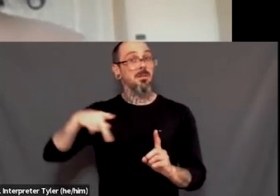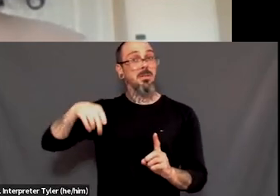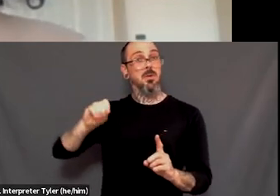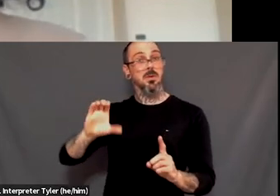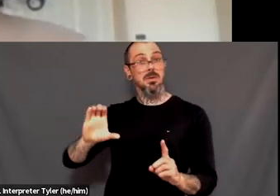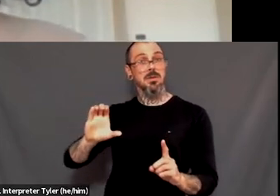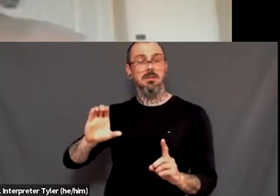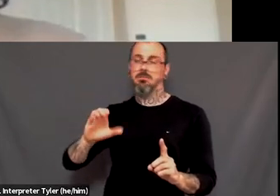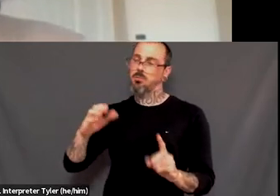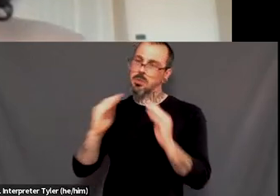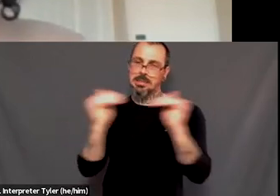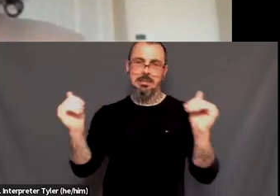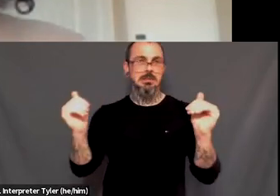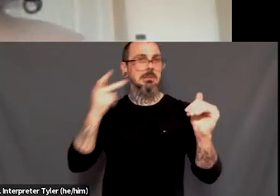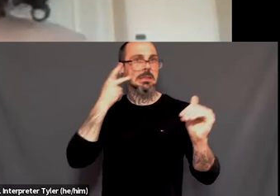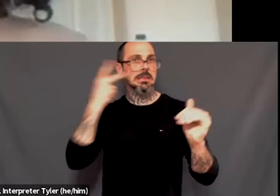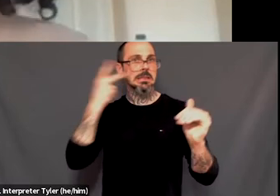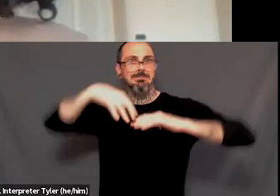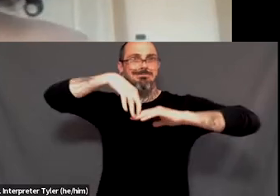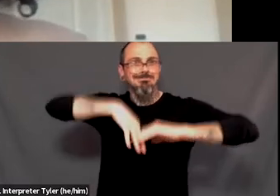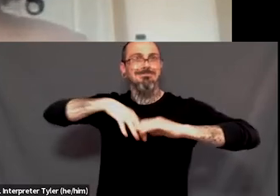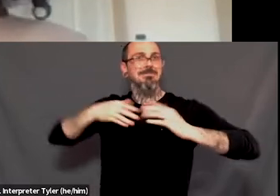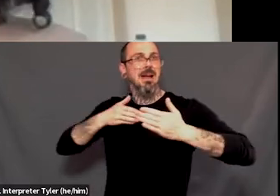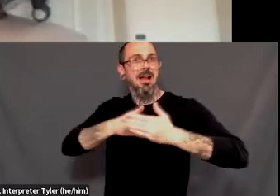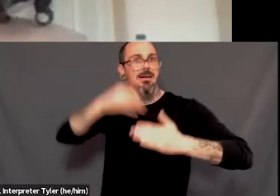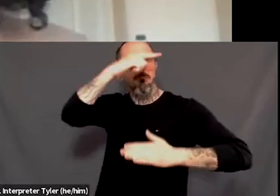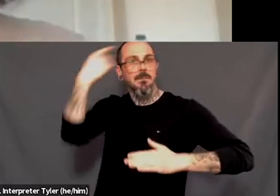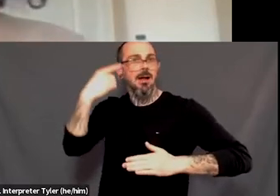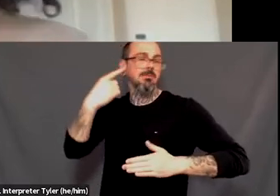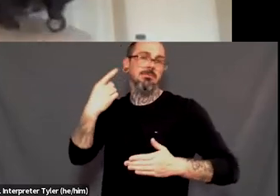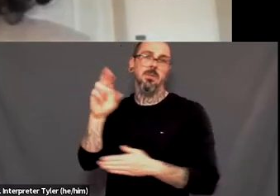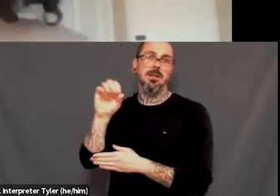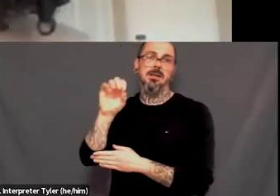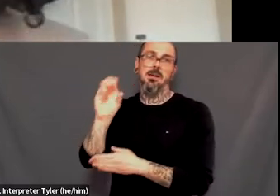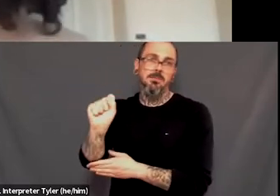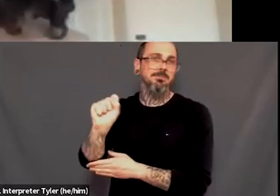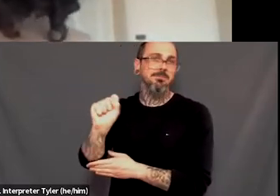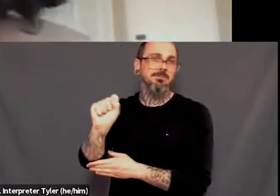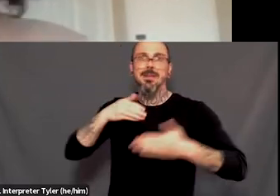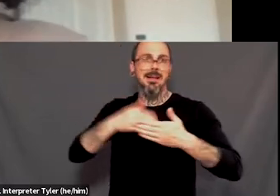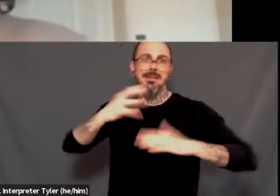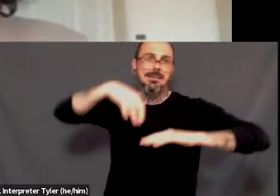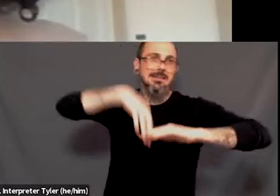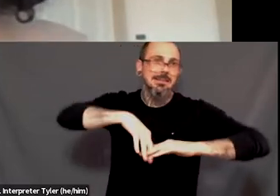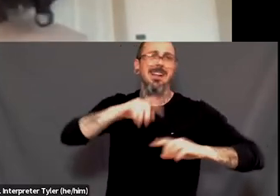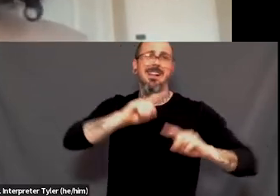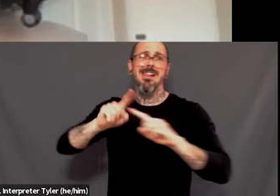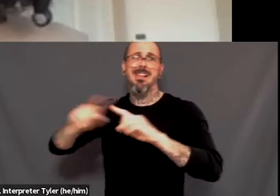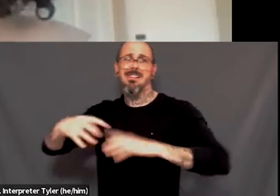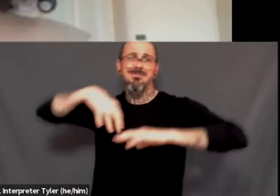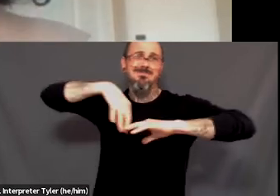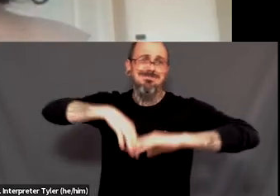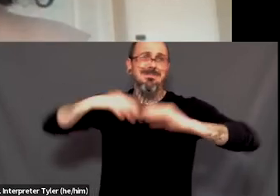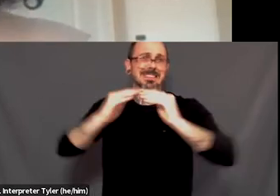riddled with like anti-Black racism, anti-Indigenous racism, um, all the homophobias and biphobias and all that